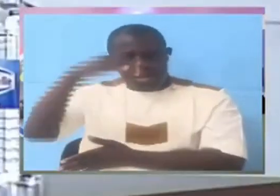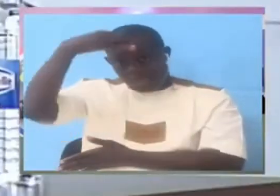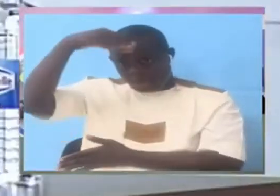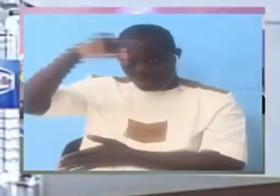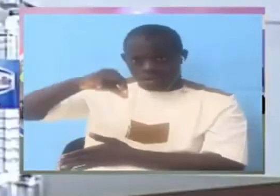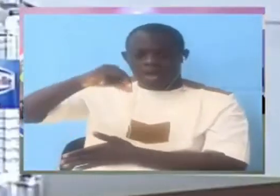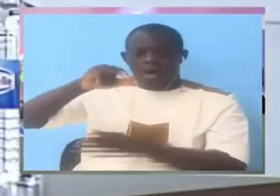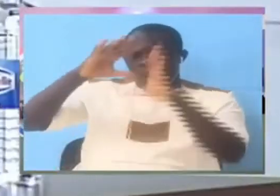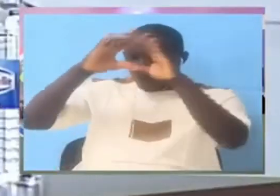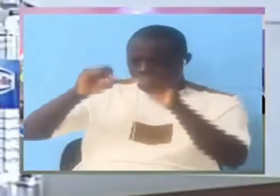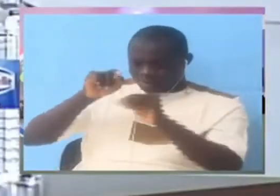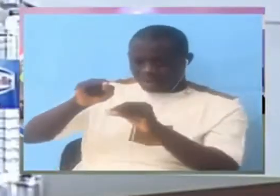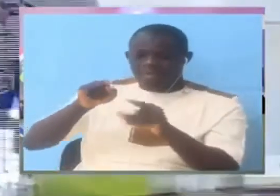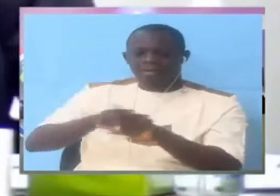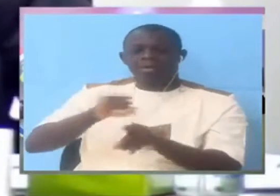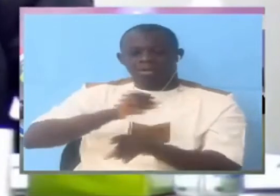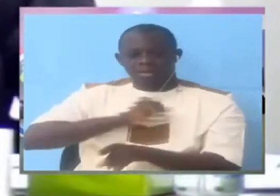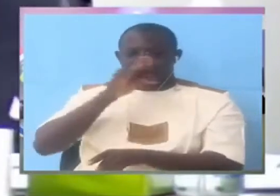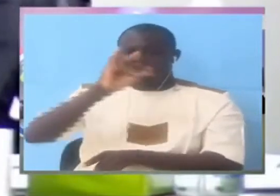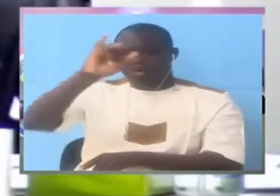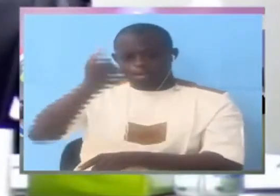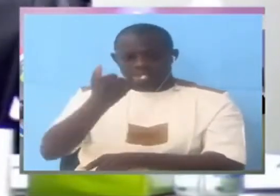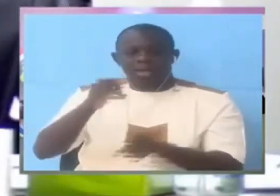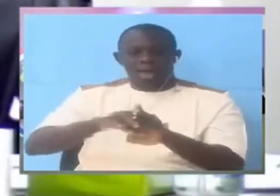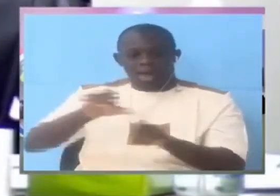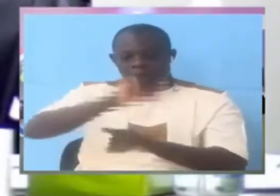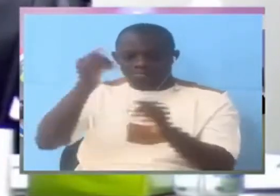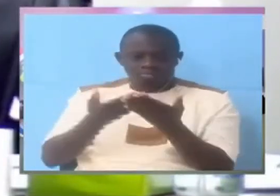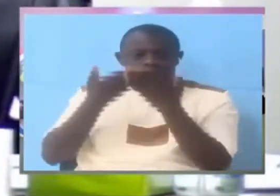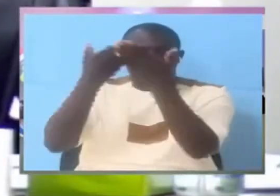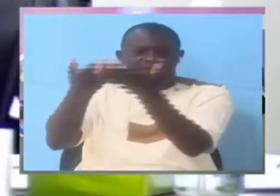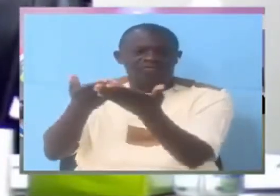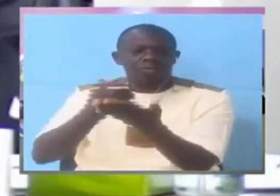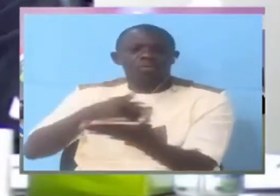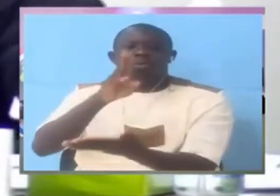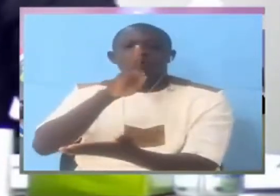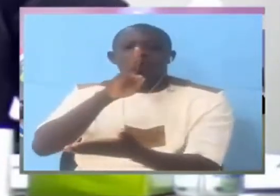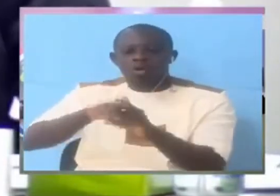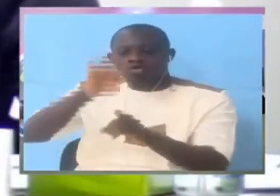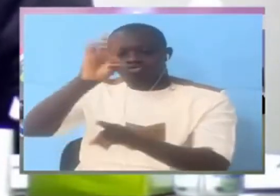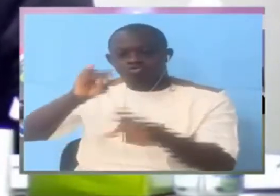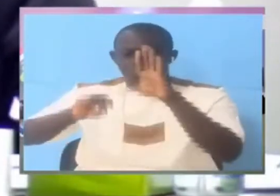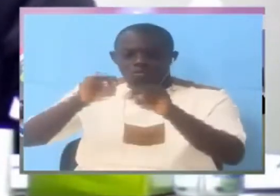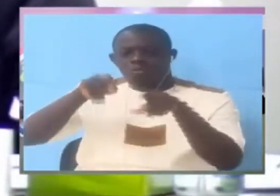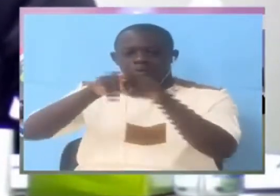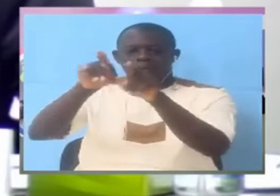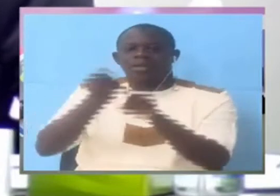yes and they would be given to people who would deal with them who would process them